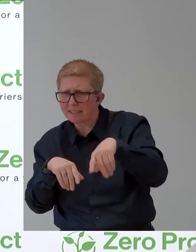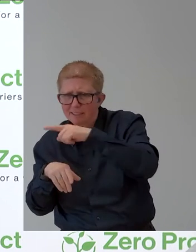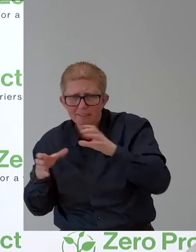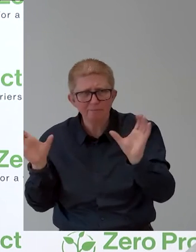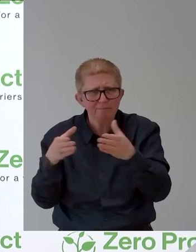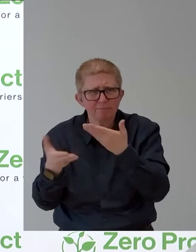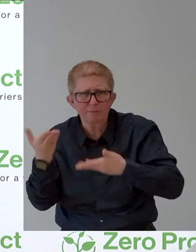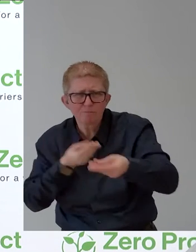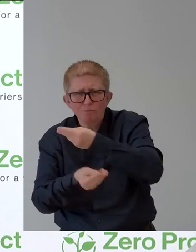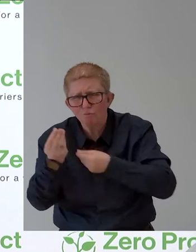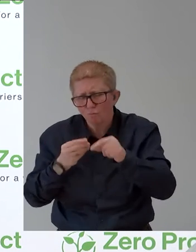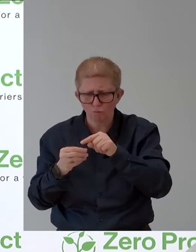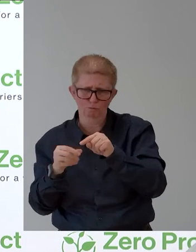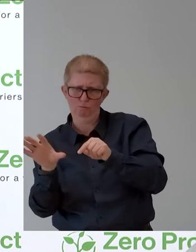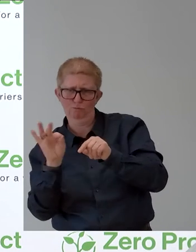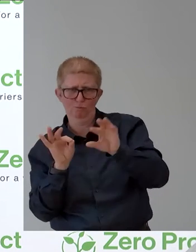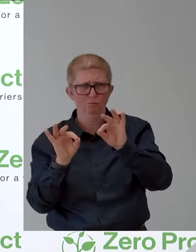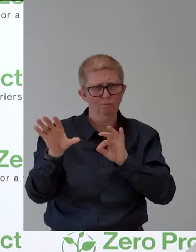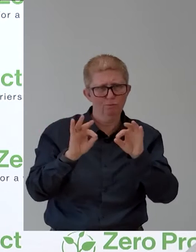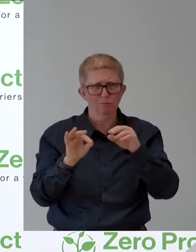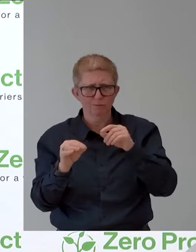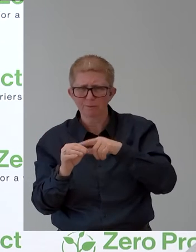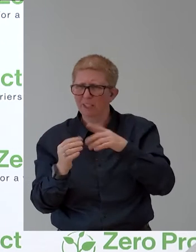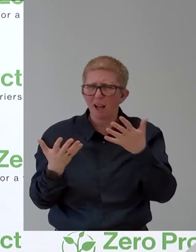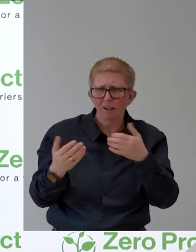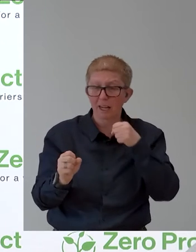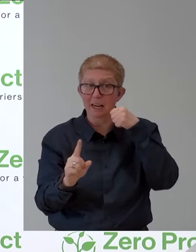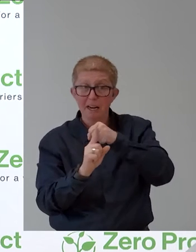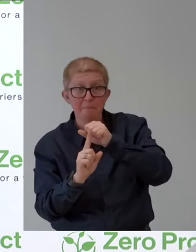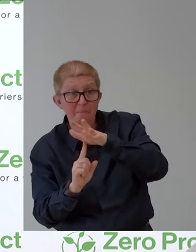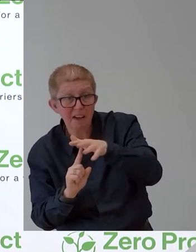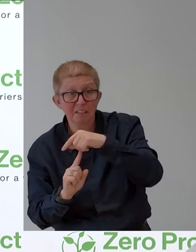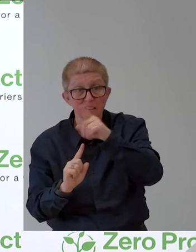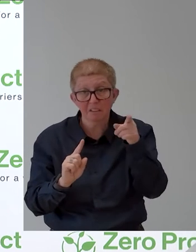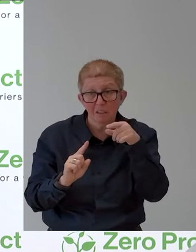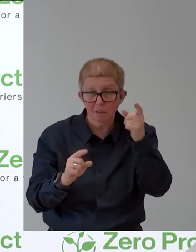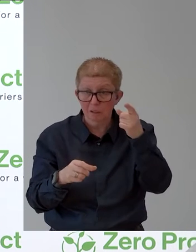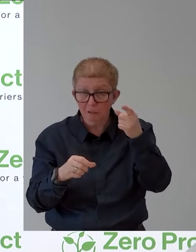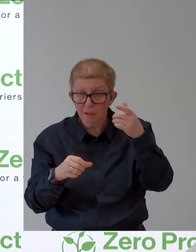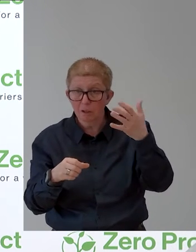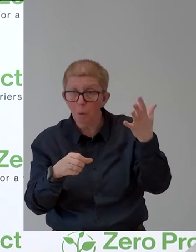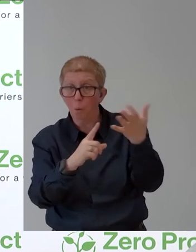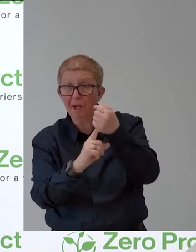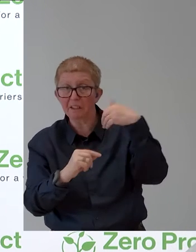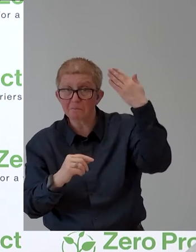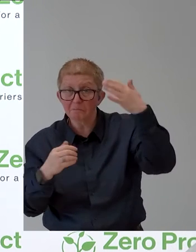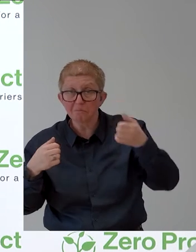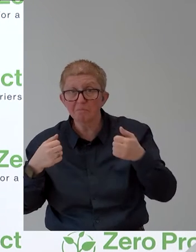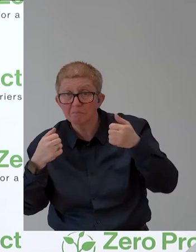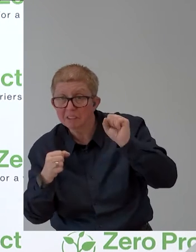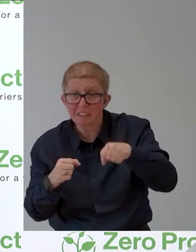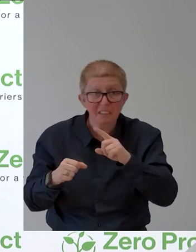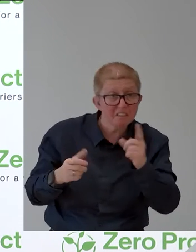impact and also on their chances for success. So we want to repeat these